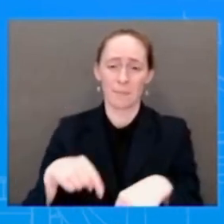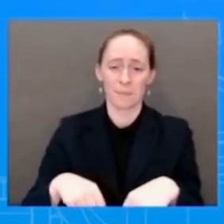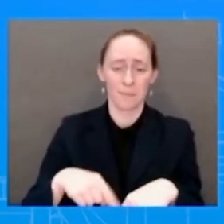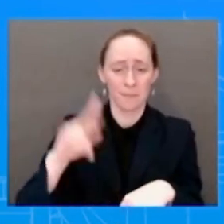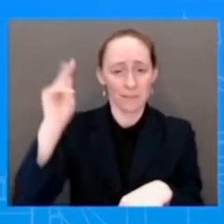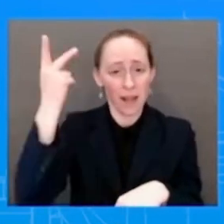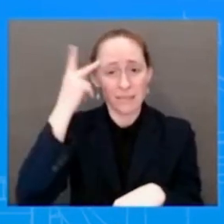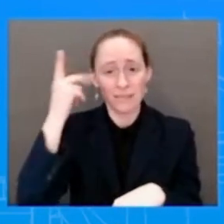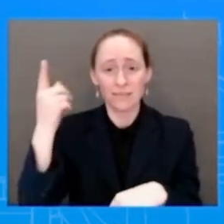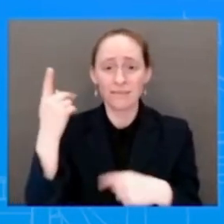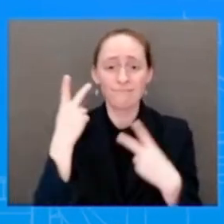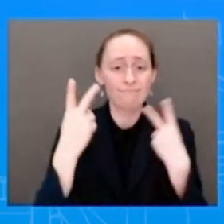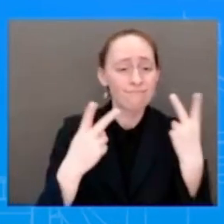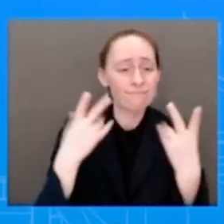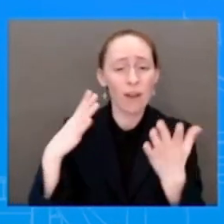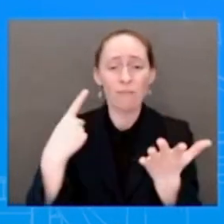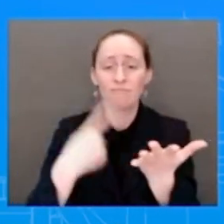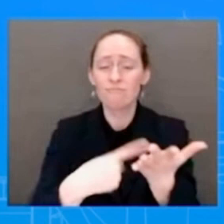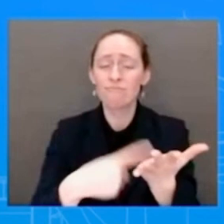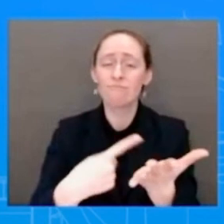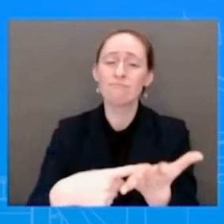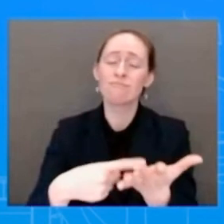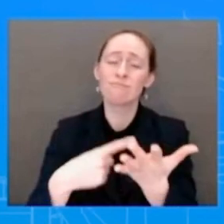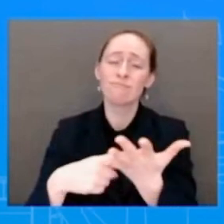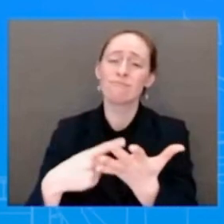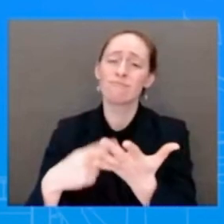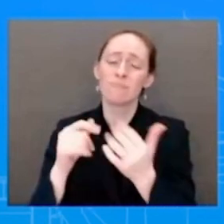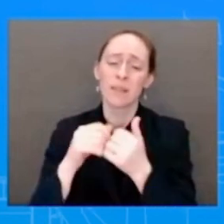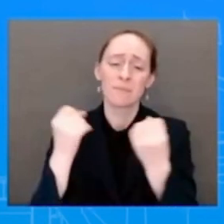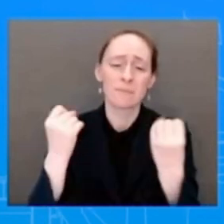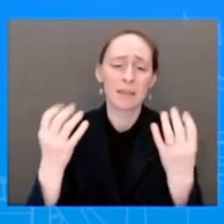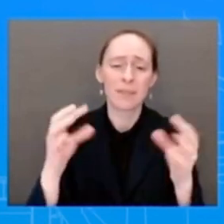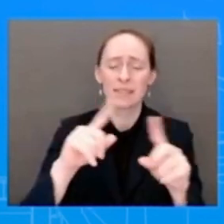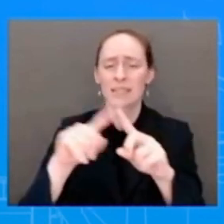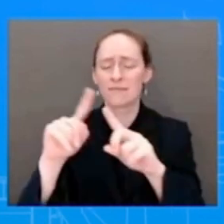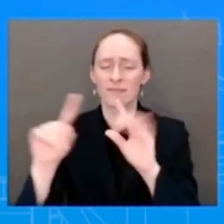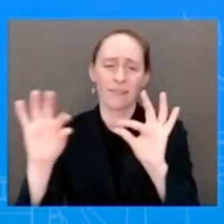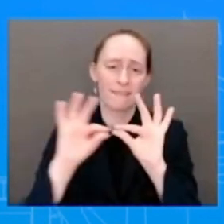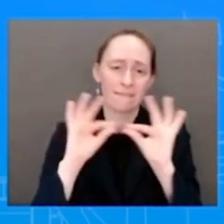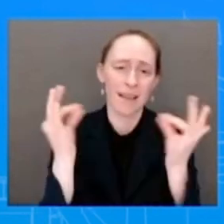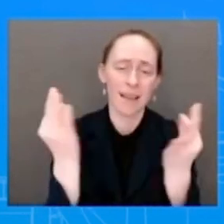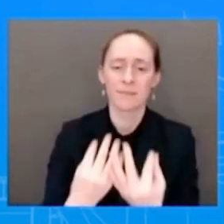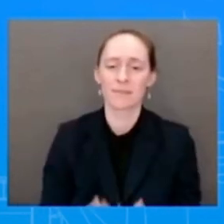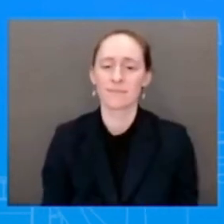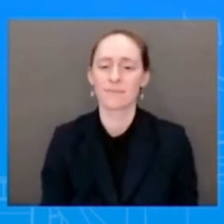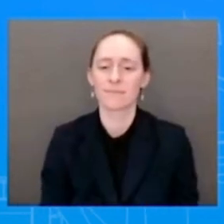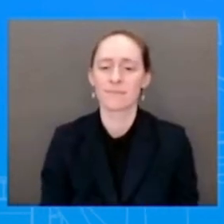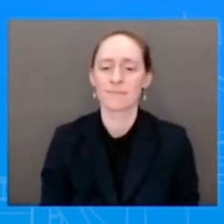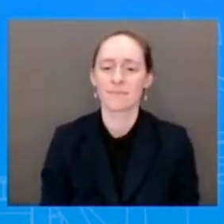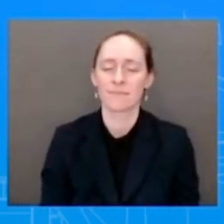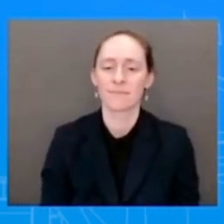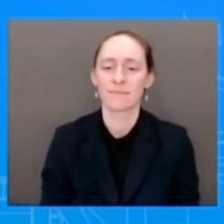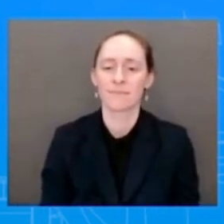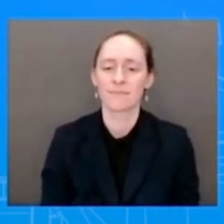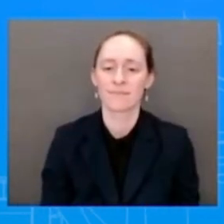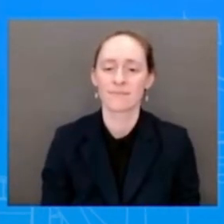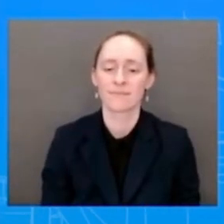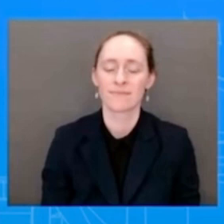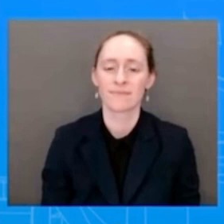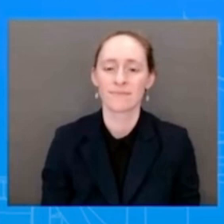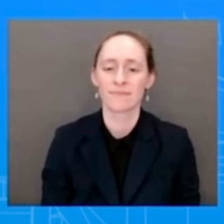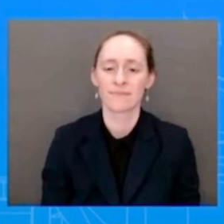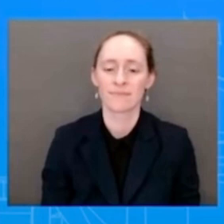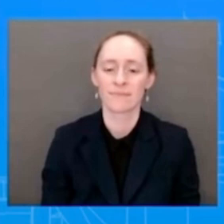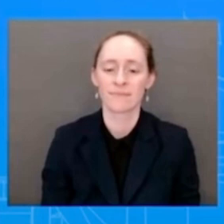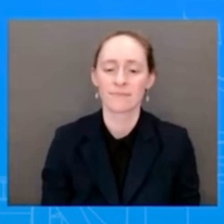I'm going to continue to go around. Go ahead. The I have a question about impoundments and one on the ending of the public health emergency. Dr. Jha tweeted